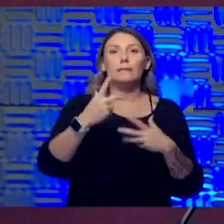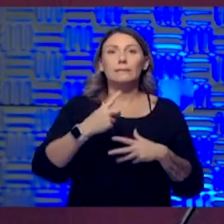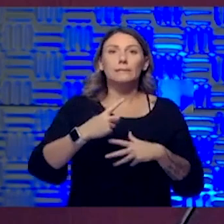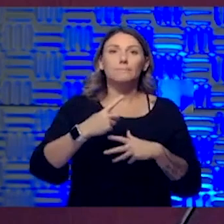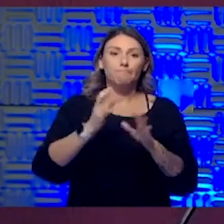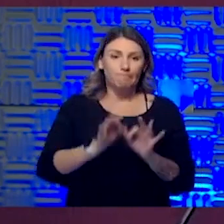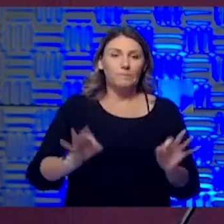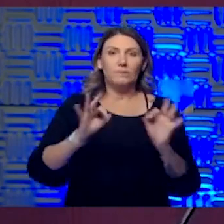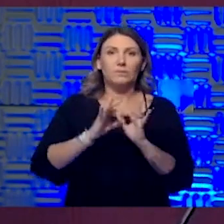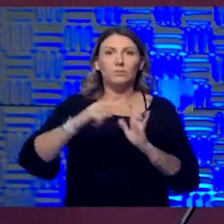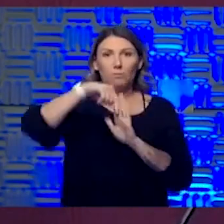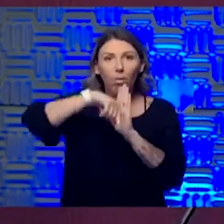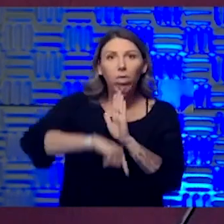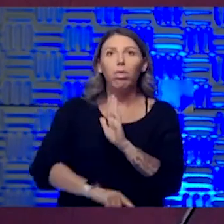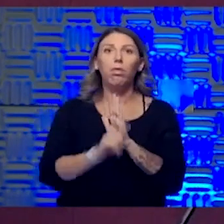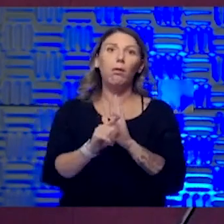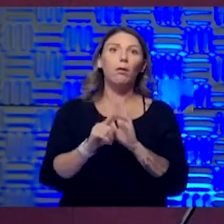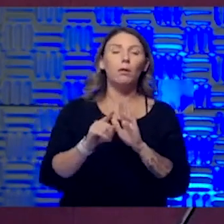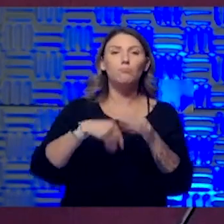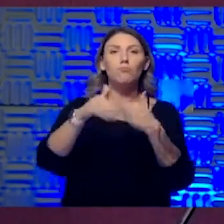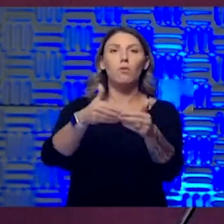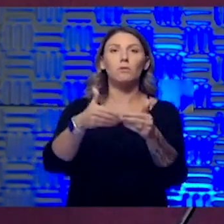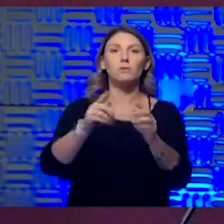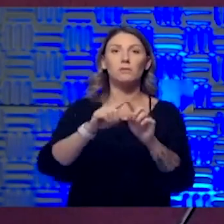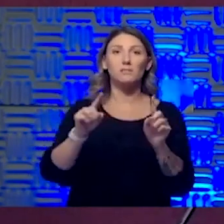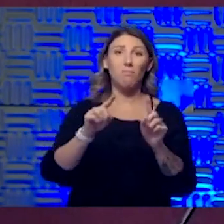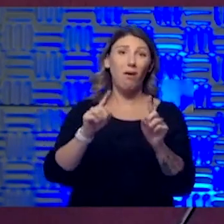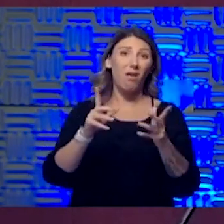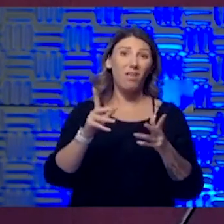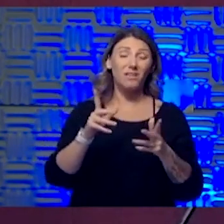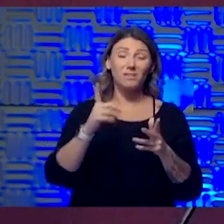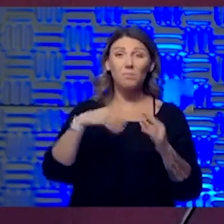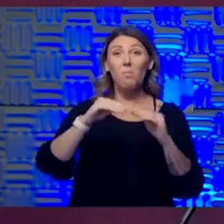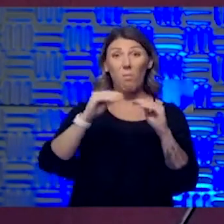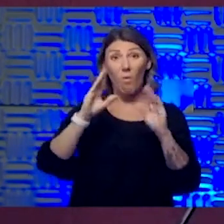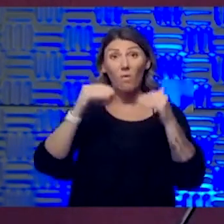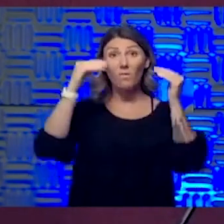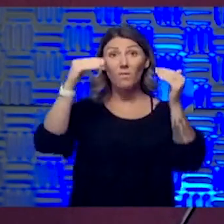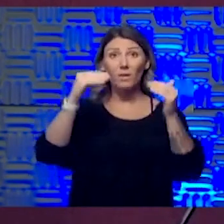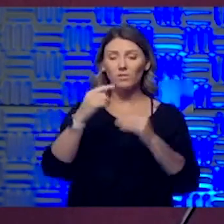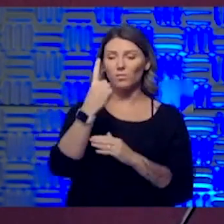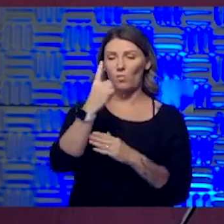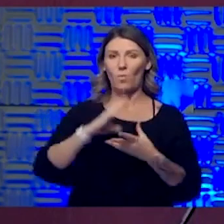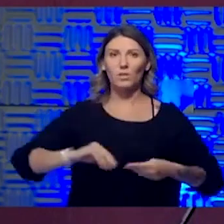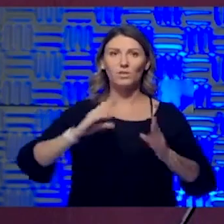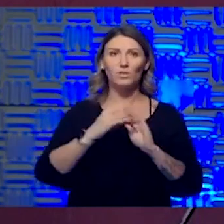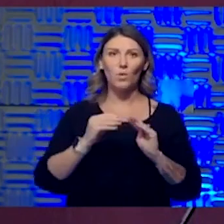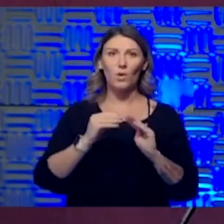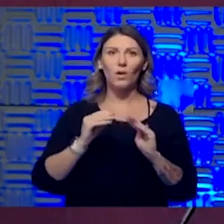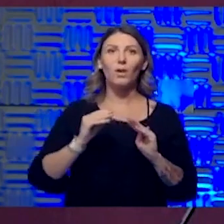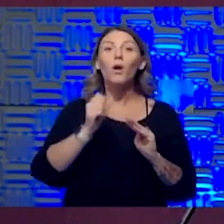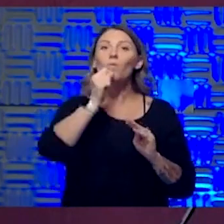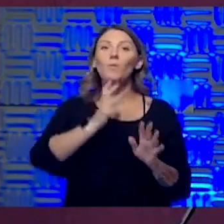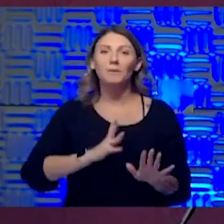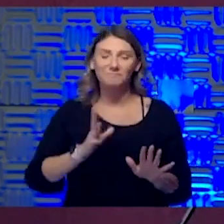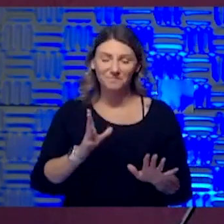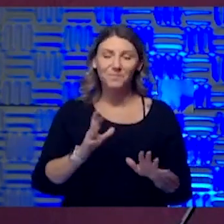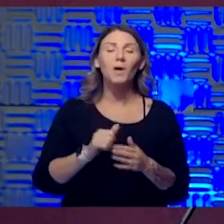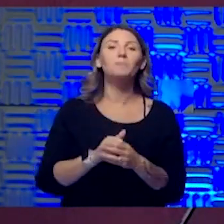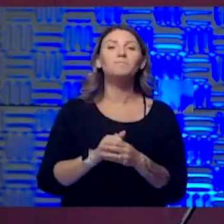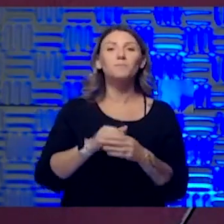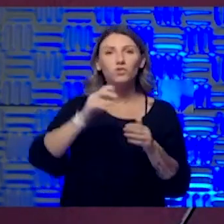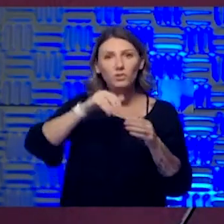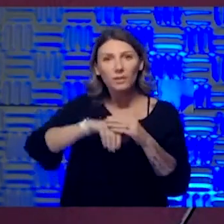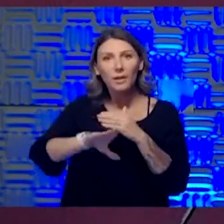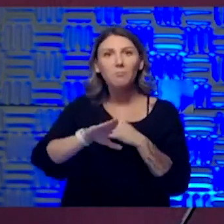disease processes are more advanced. You had one story of a young lady. She was, well, a lady who came in and,